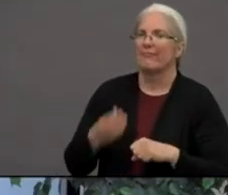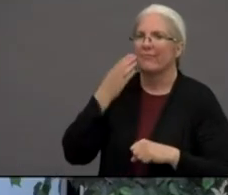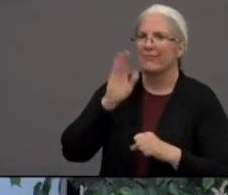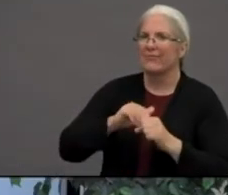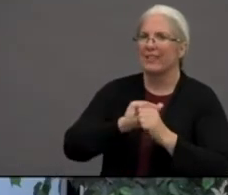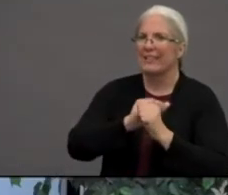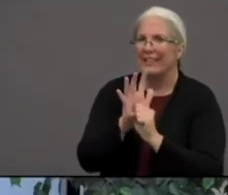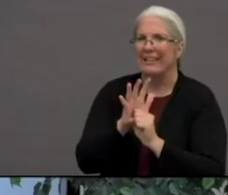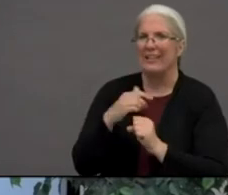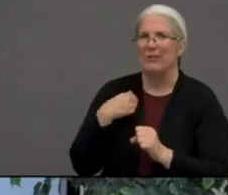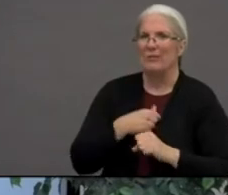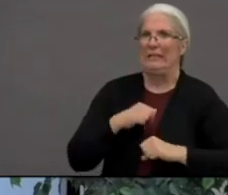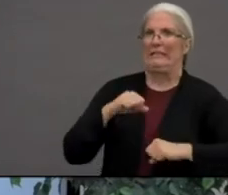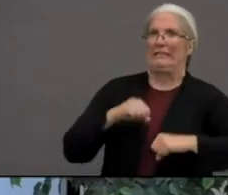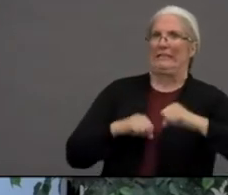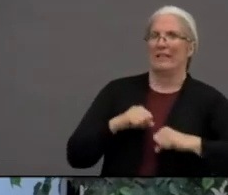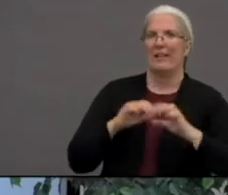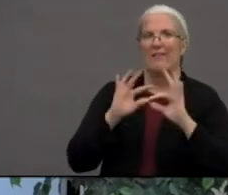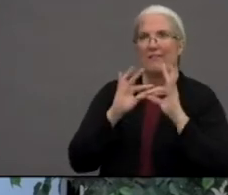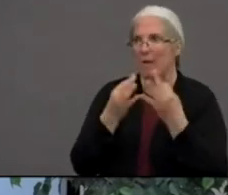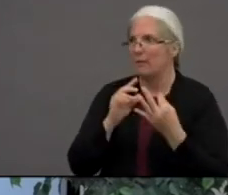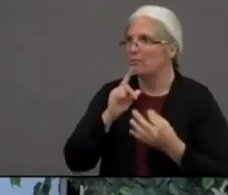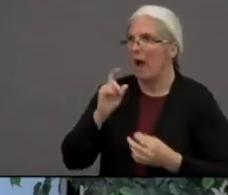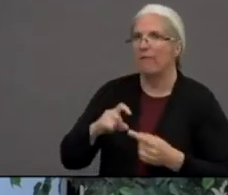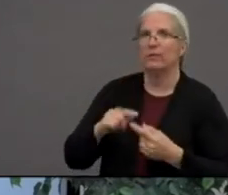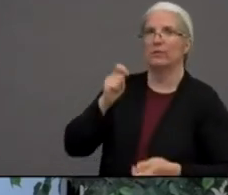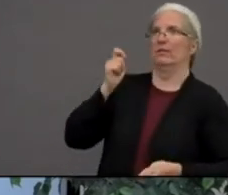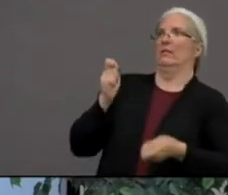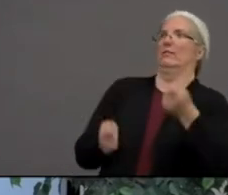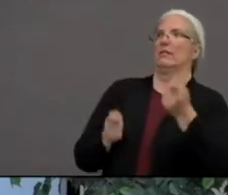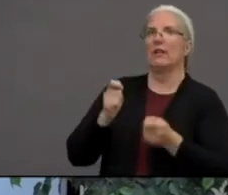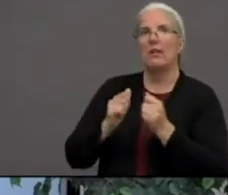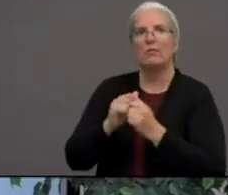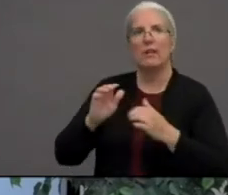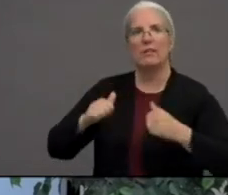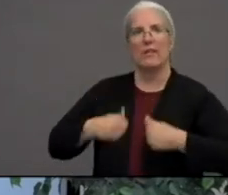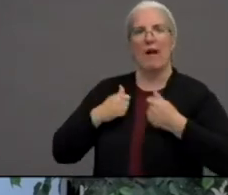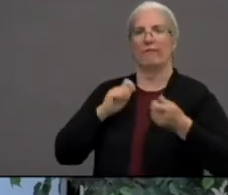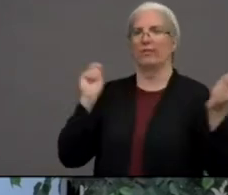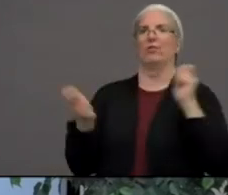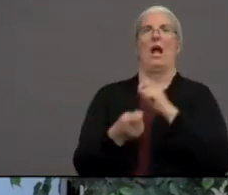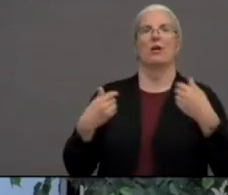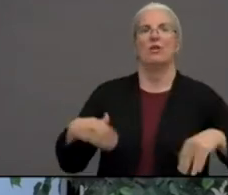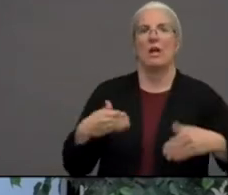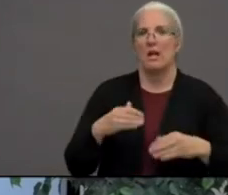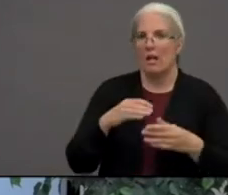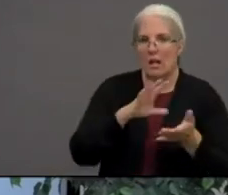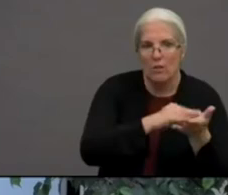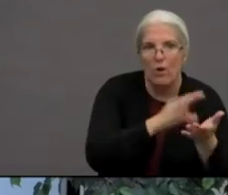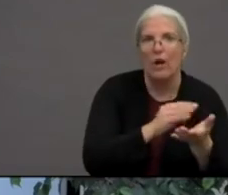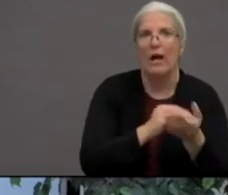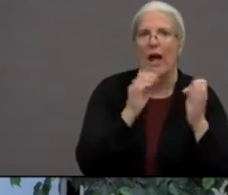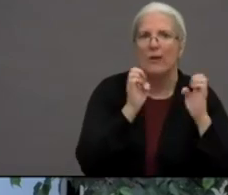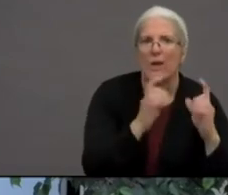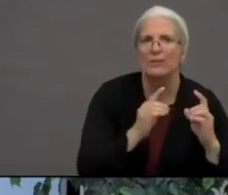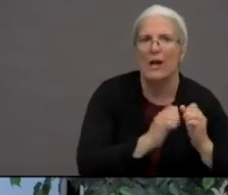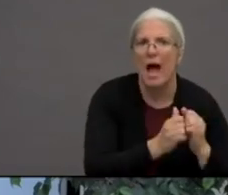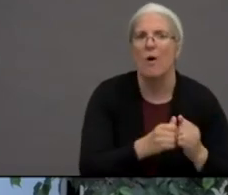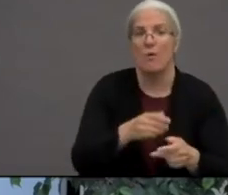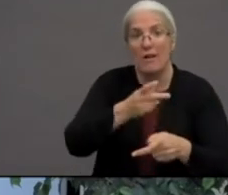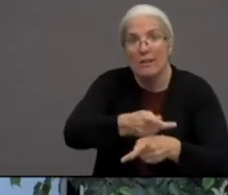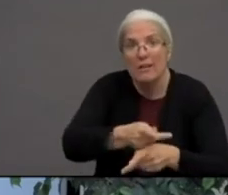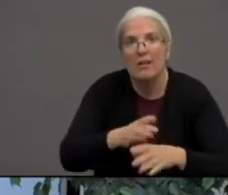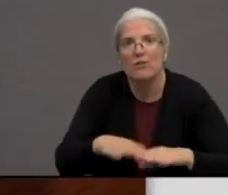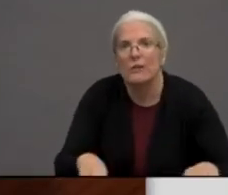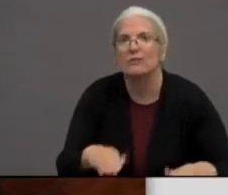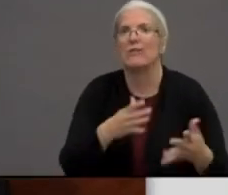adjust the way they live from distant learning to child care. I talked to a few parents just yesterday, and I wanted to share the story with you.